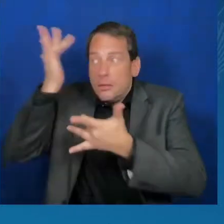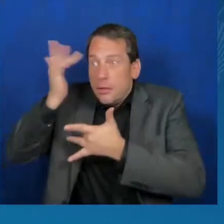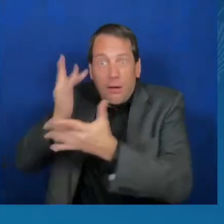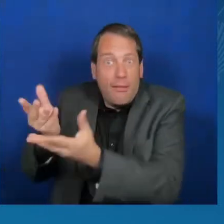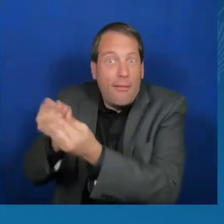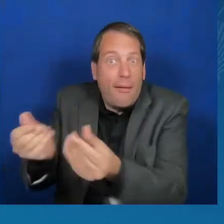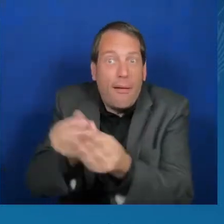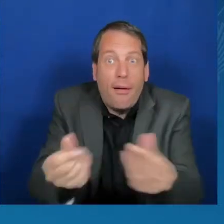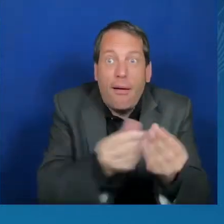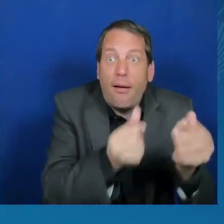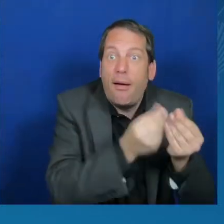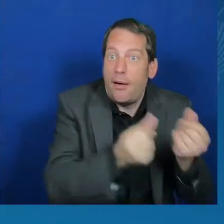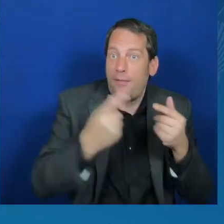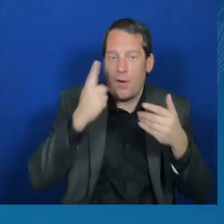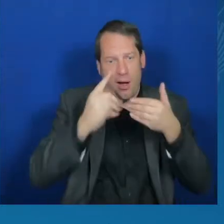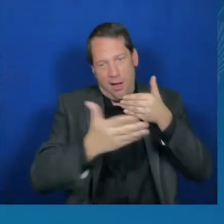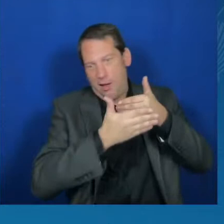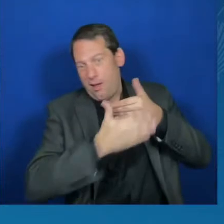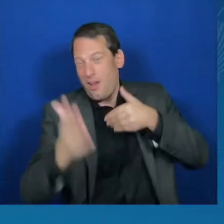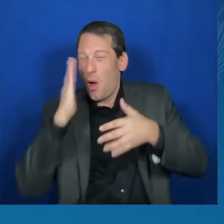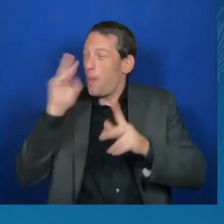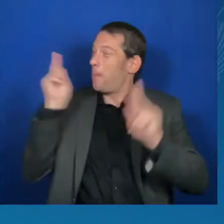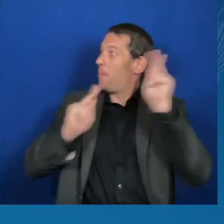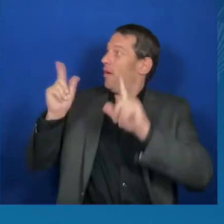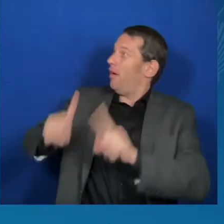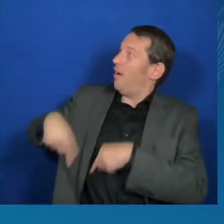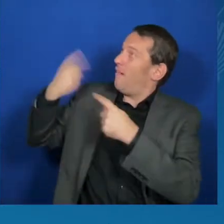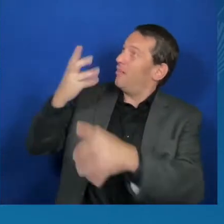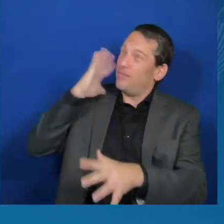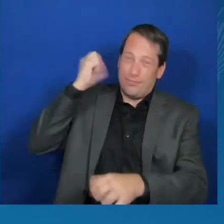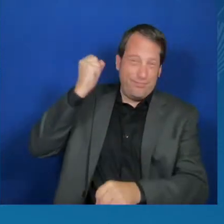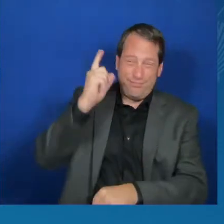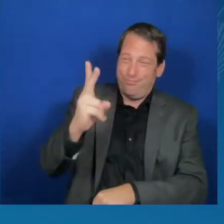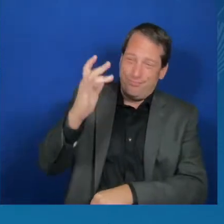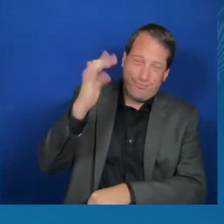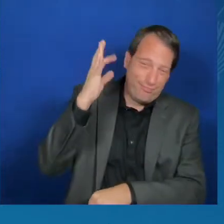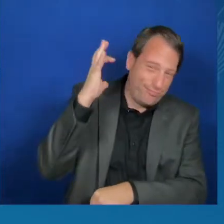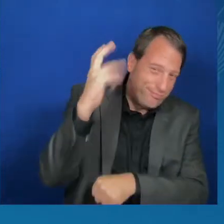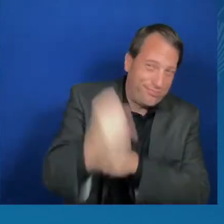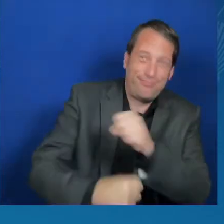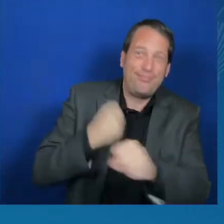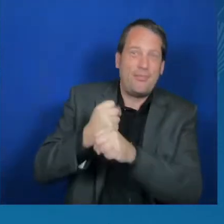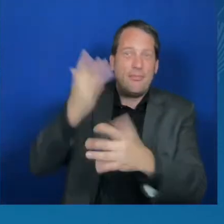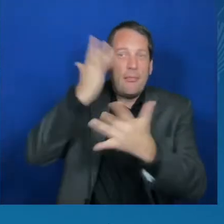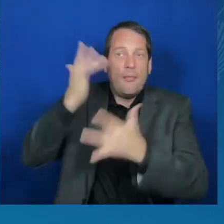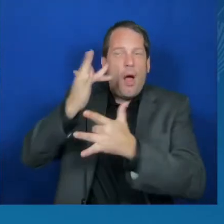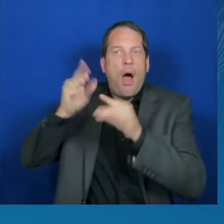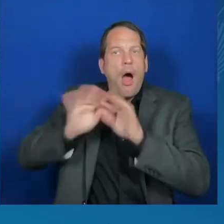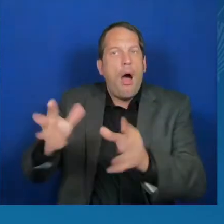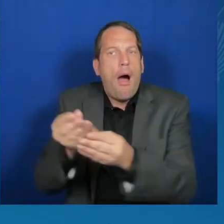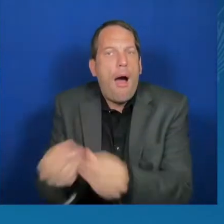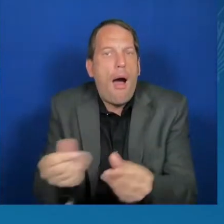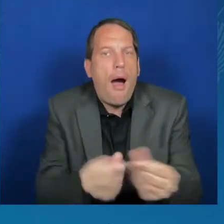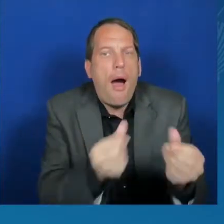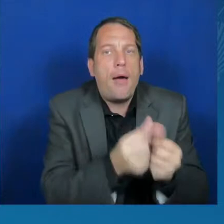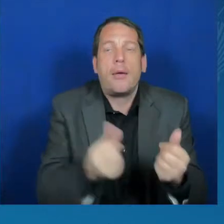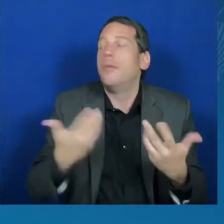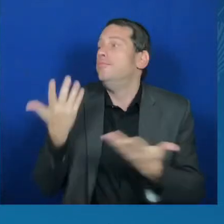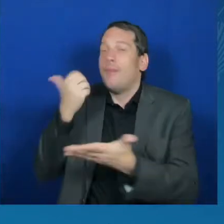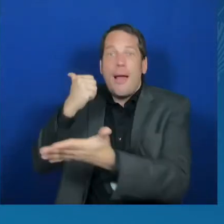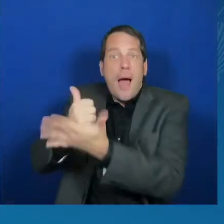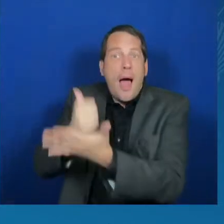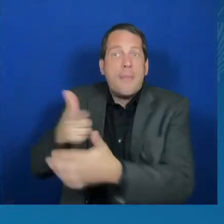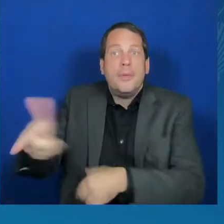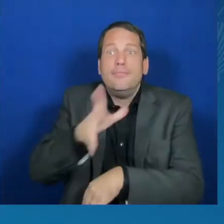improve agricultural production, to help address global food insecurity, and to save countless